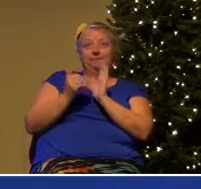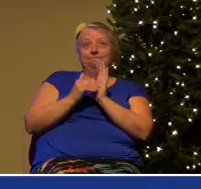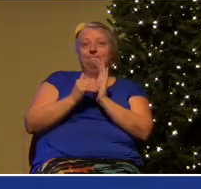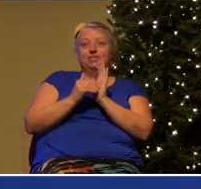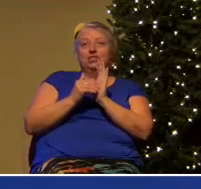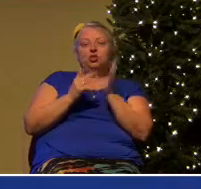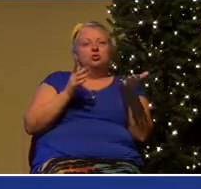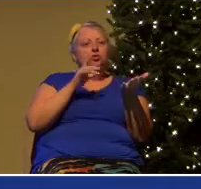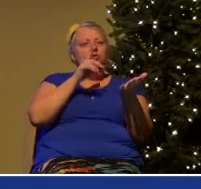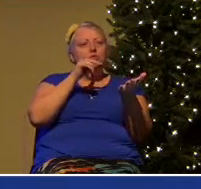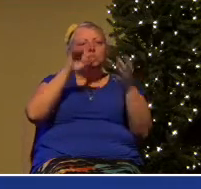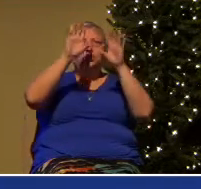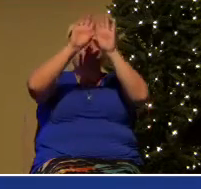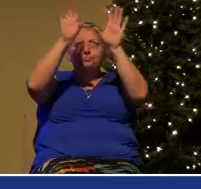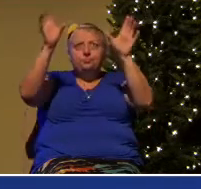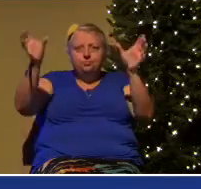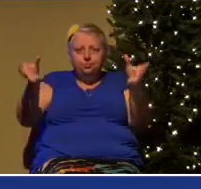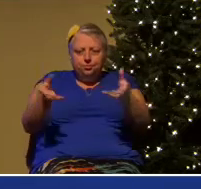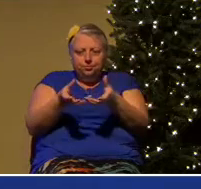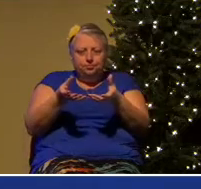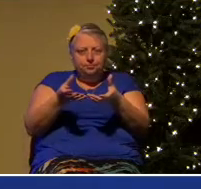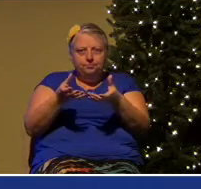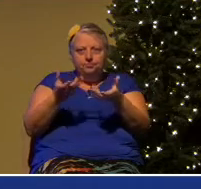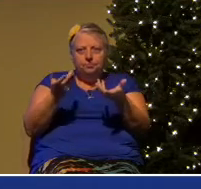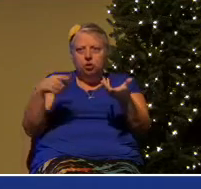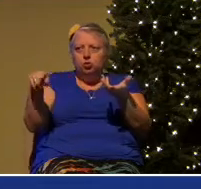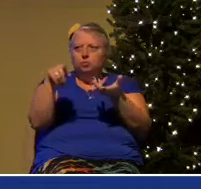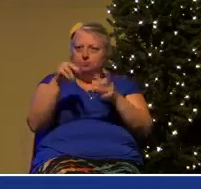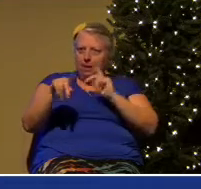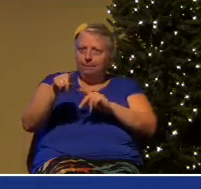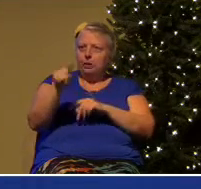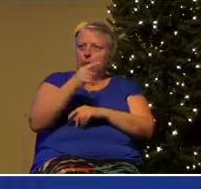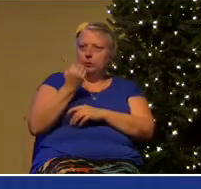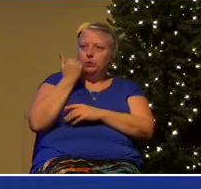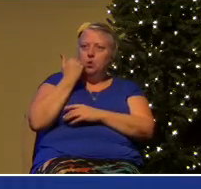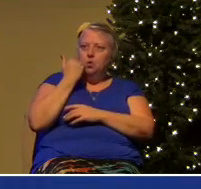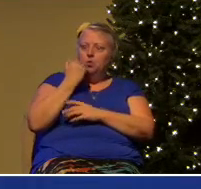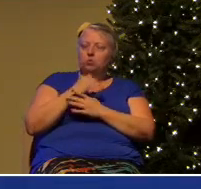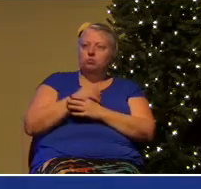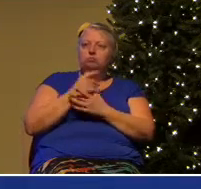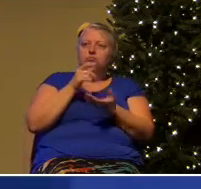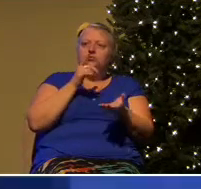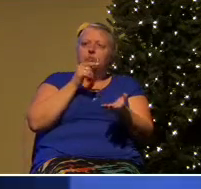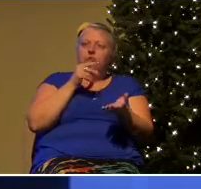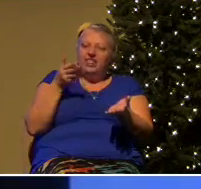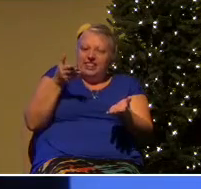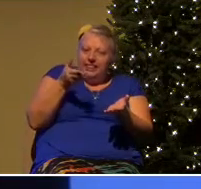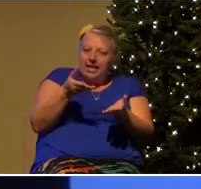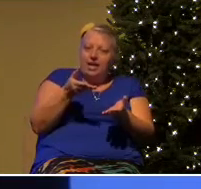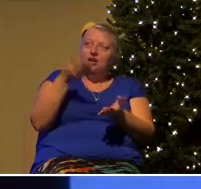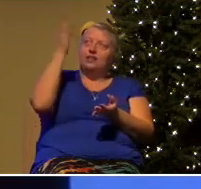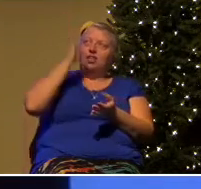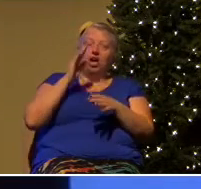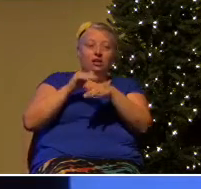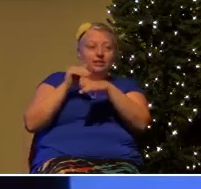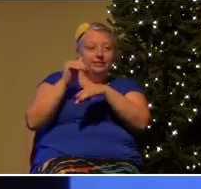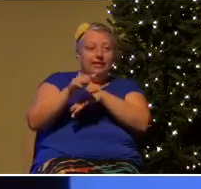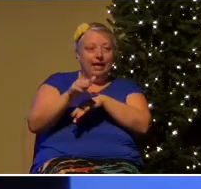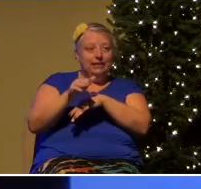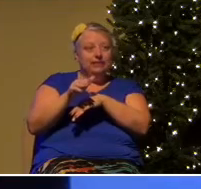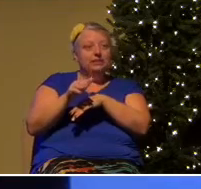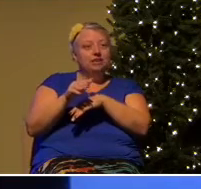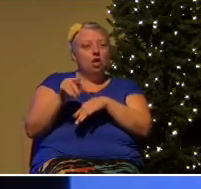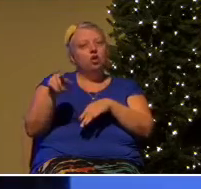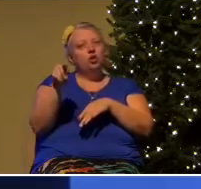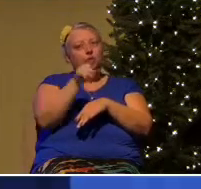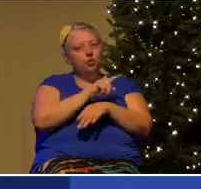in your circle of acquaintances does God put in your life that you can speak into,